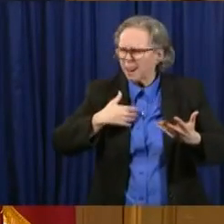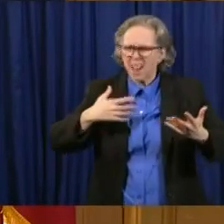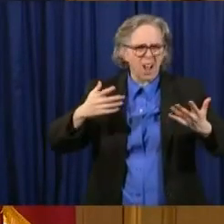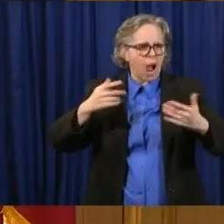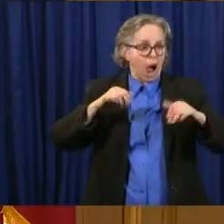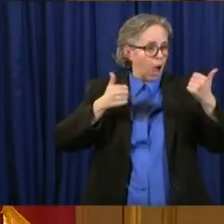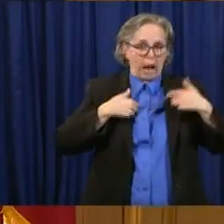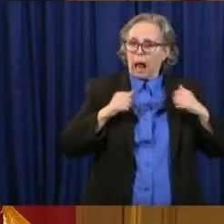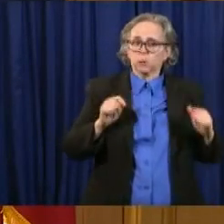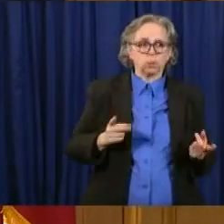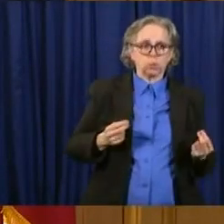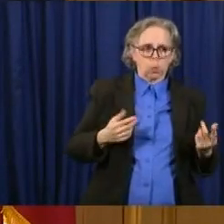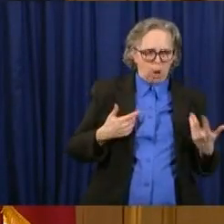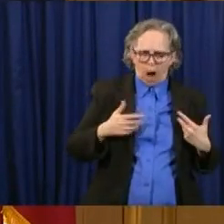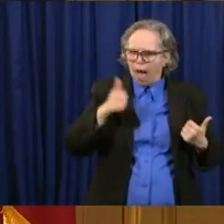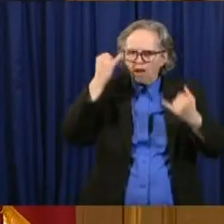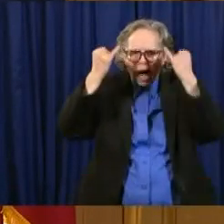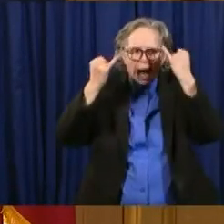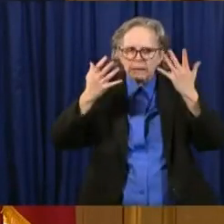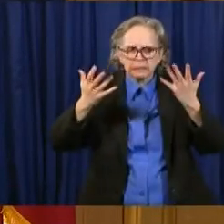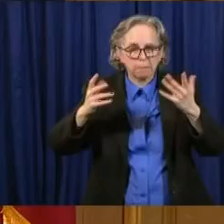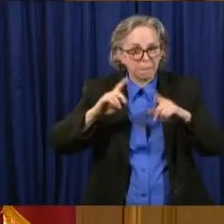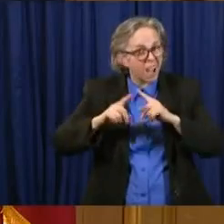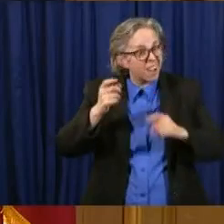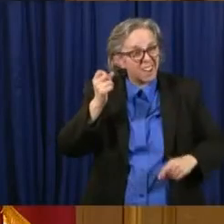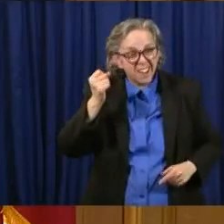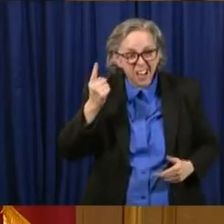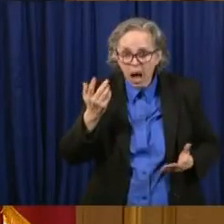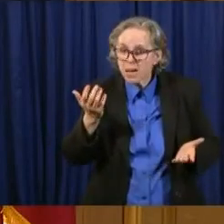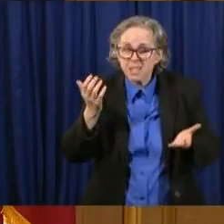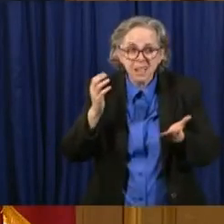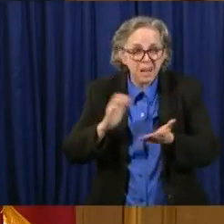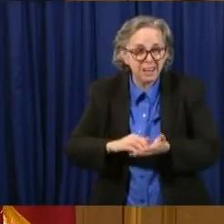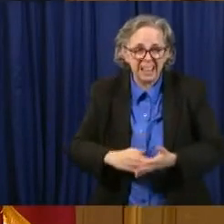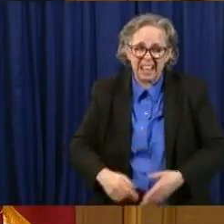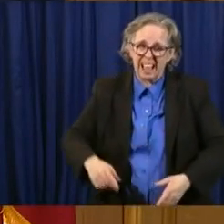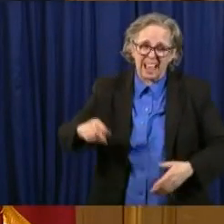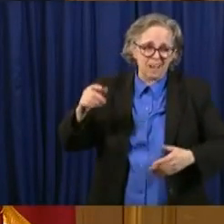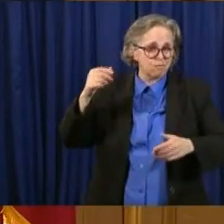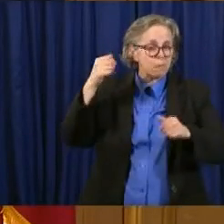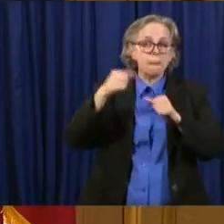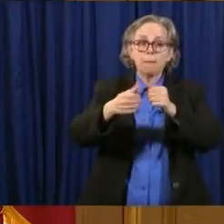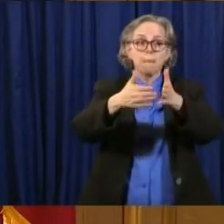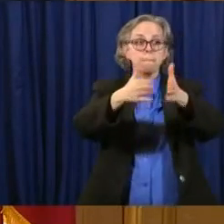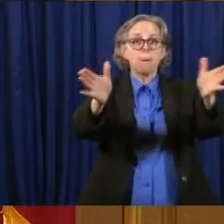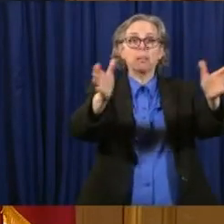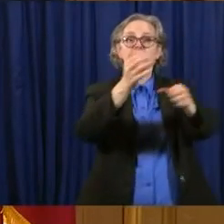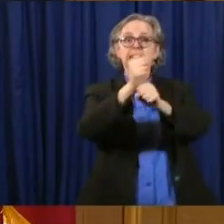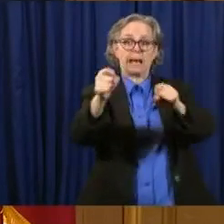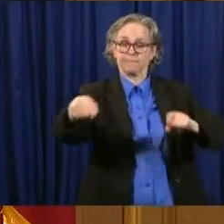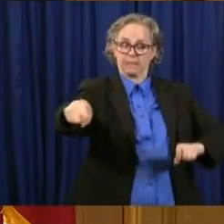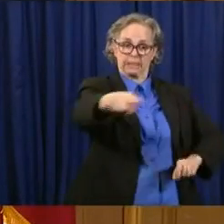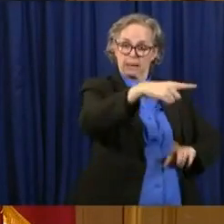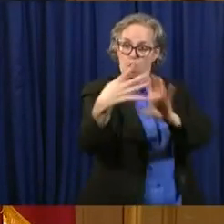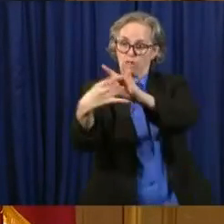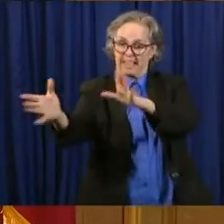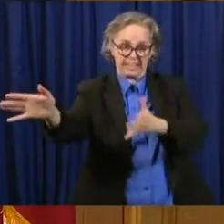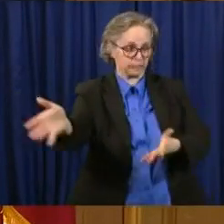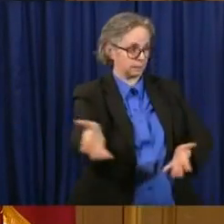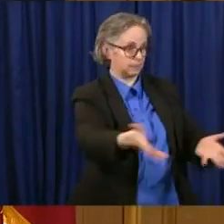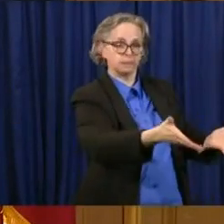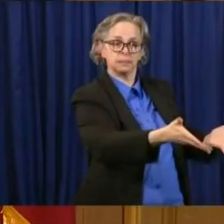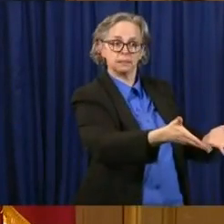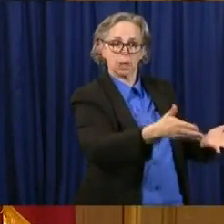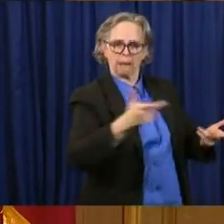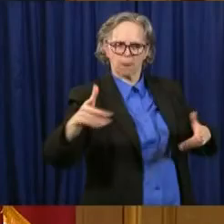But we have to balance the safety of the public along with what's going on in inside that prison. We've